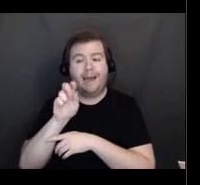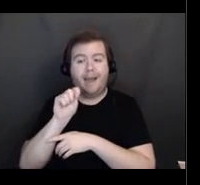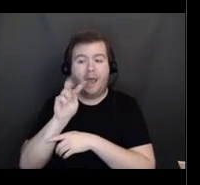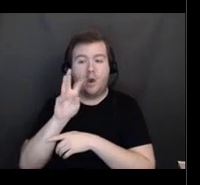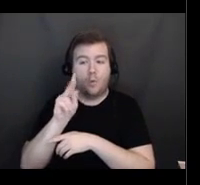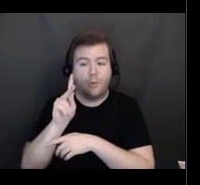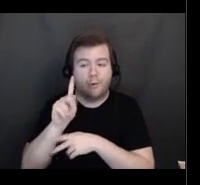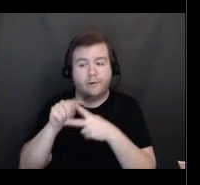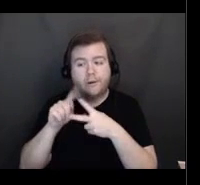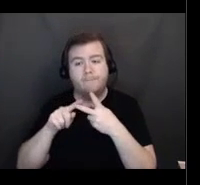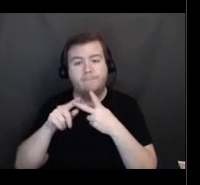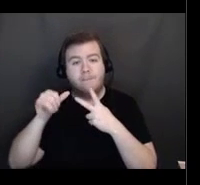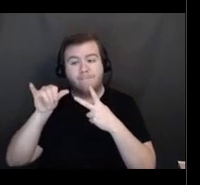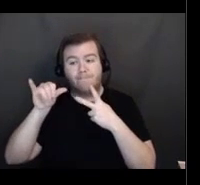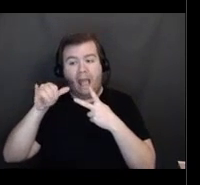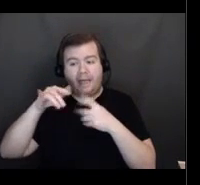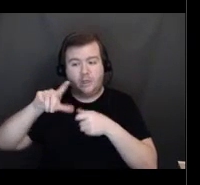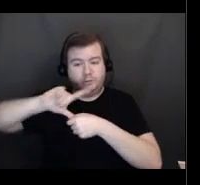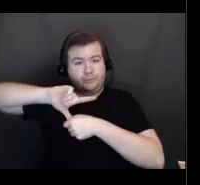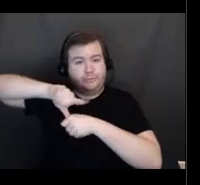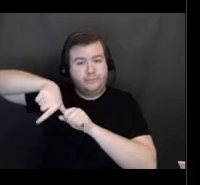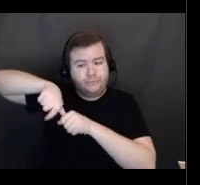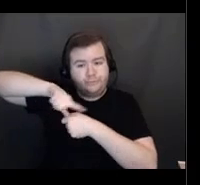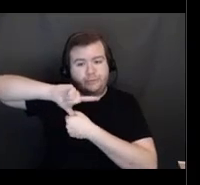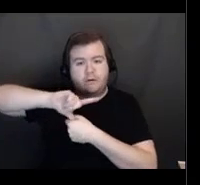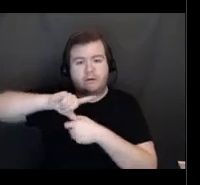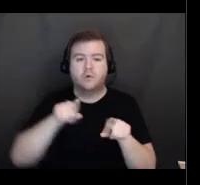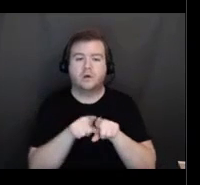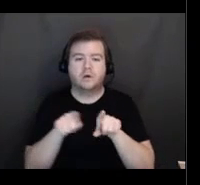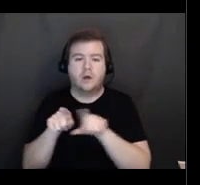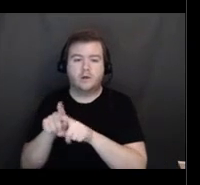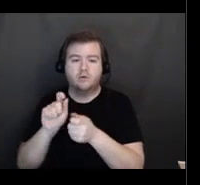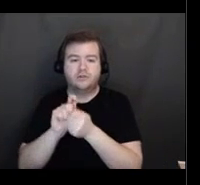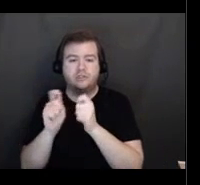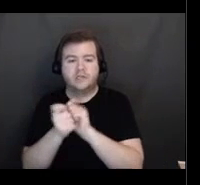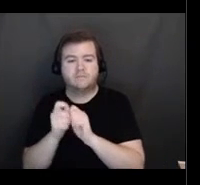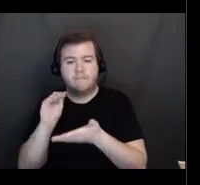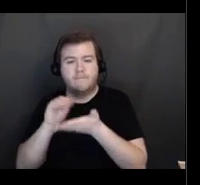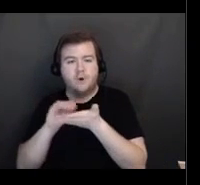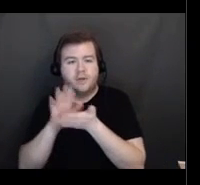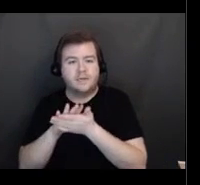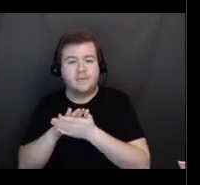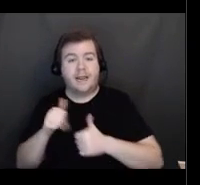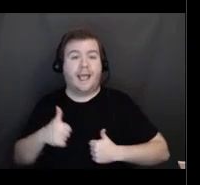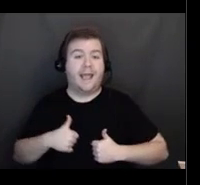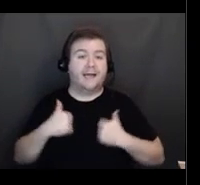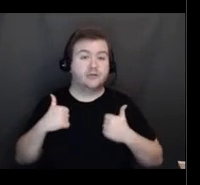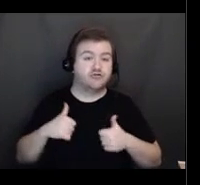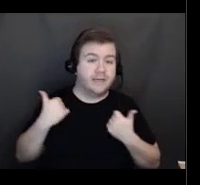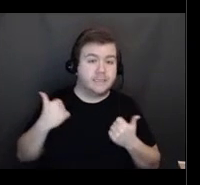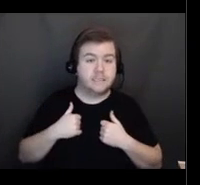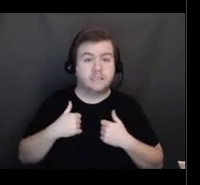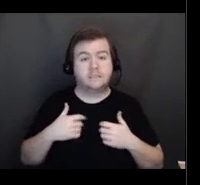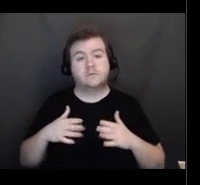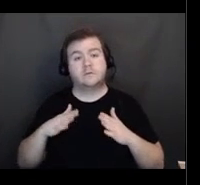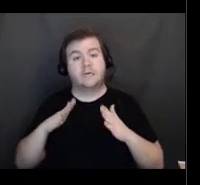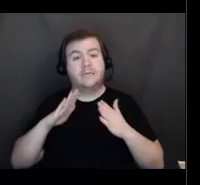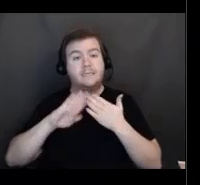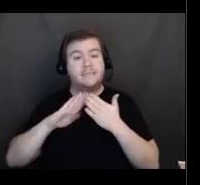you can change your search by entering in an address, neighborhood, city or zip code.